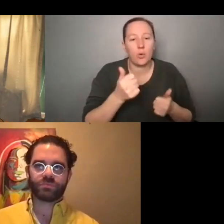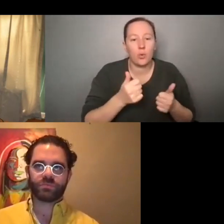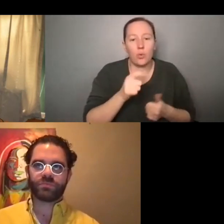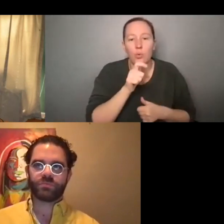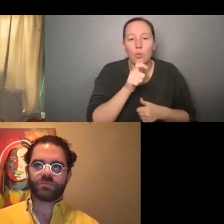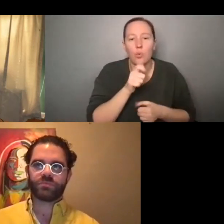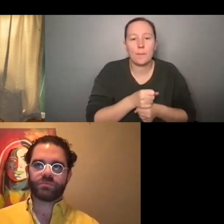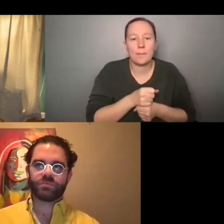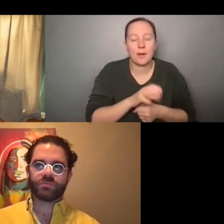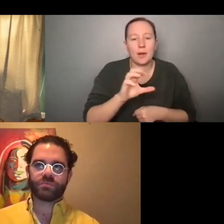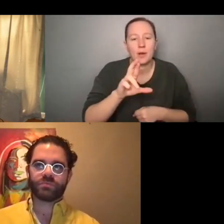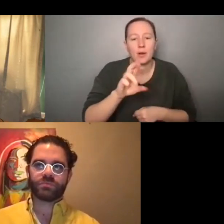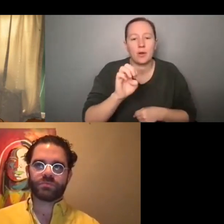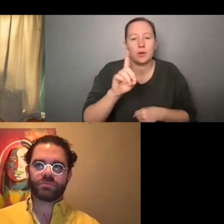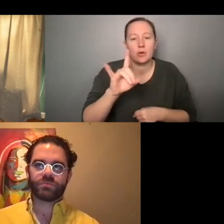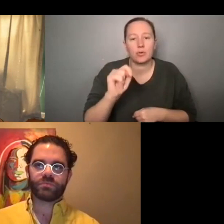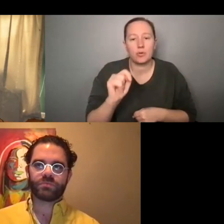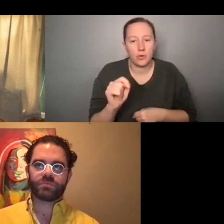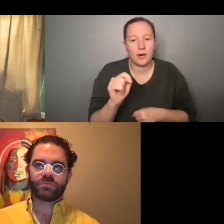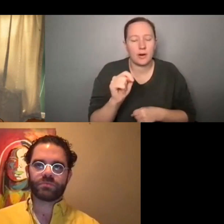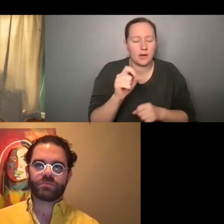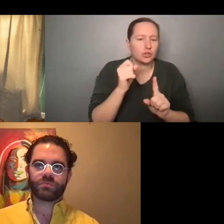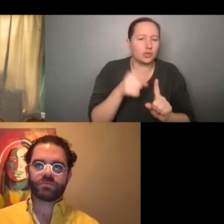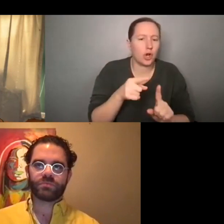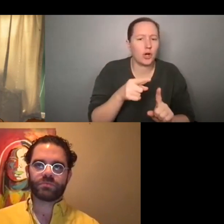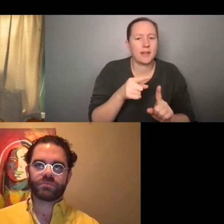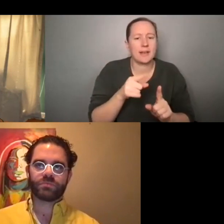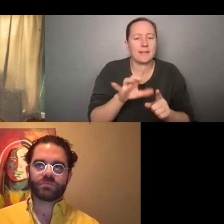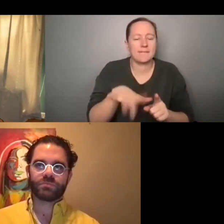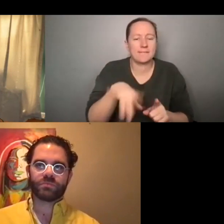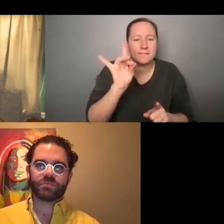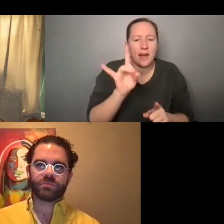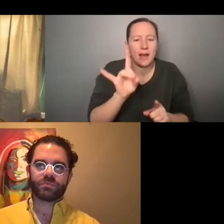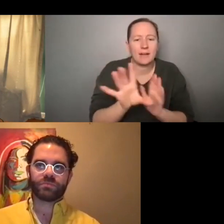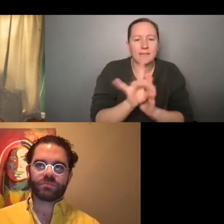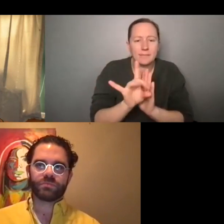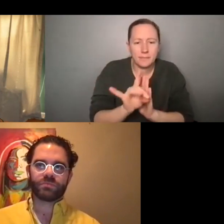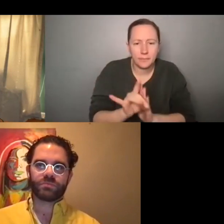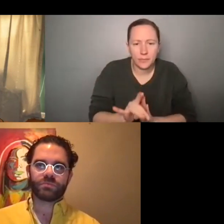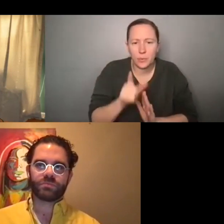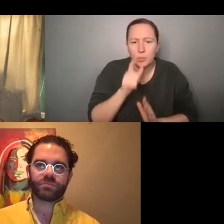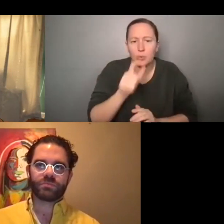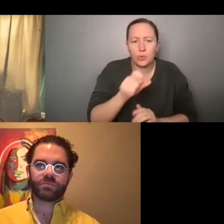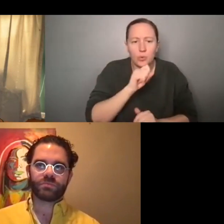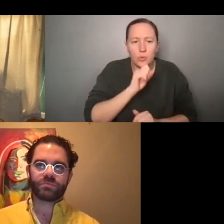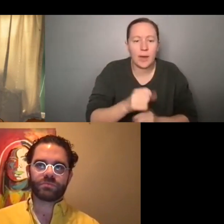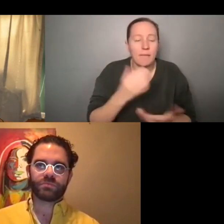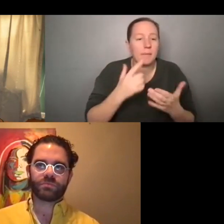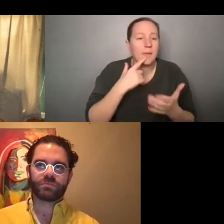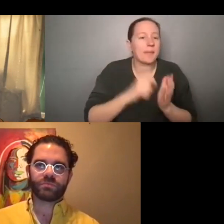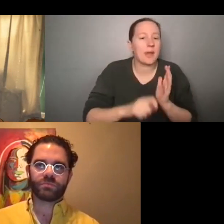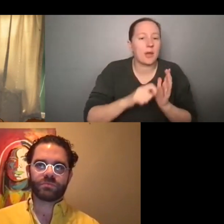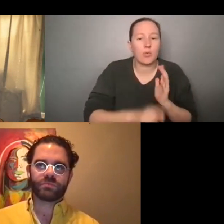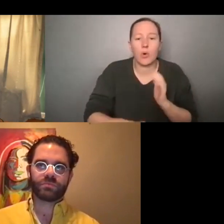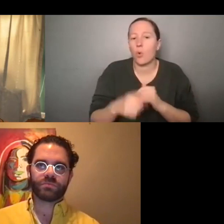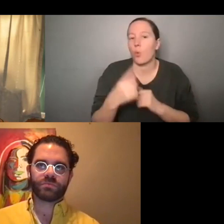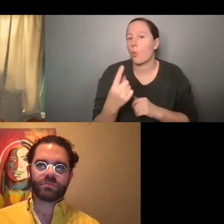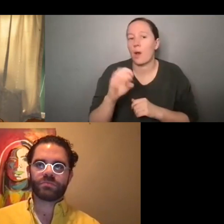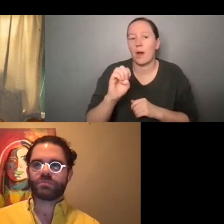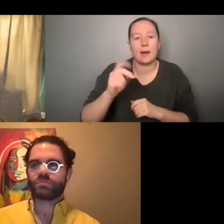uh, target sort of the, the writers that you just love. Maybe they wrote an episode you're just obsessed with.